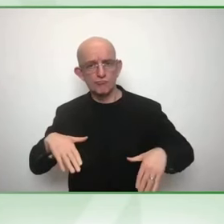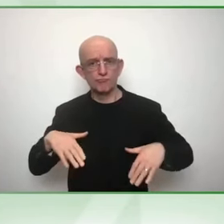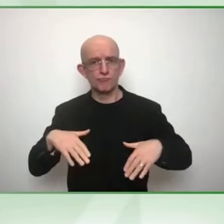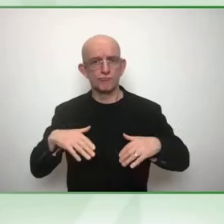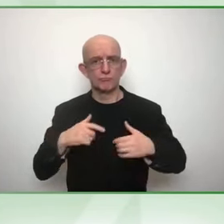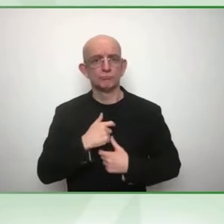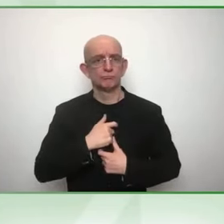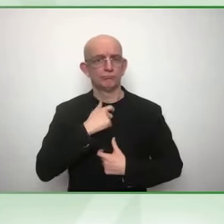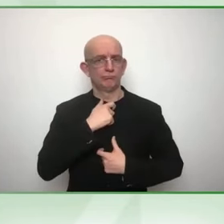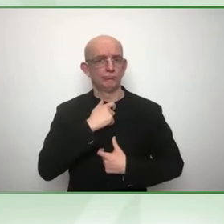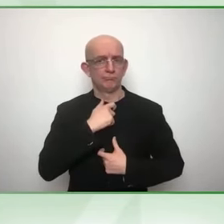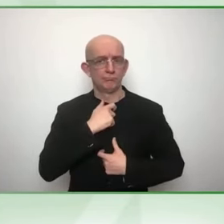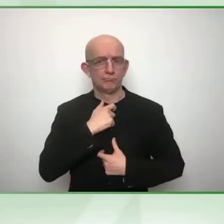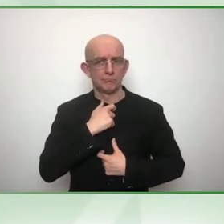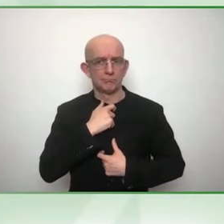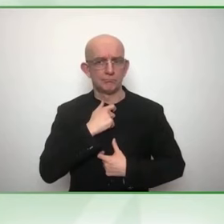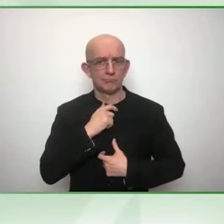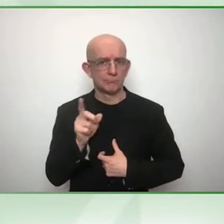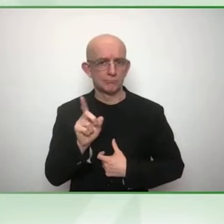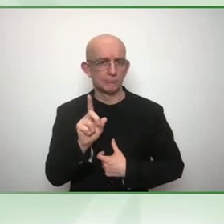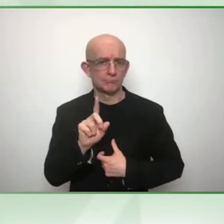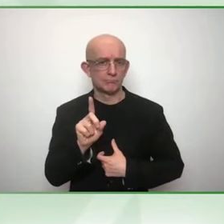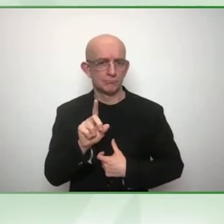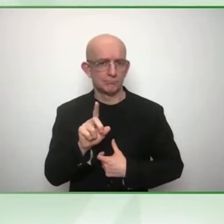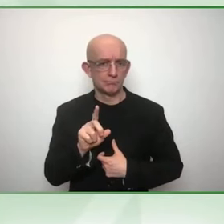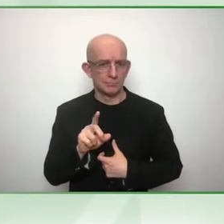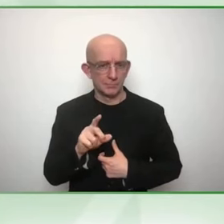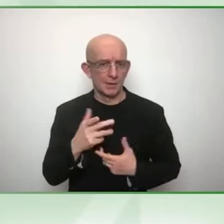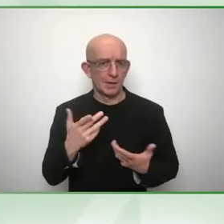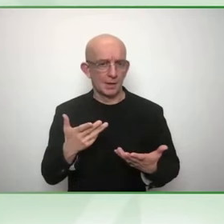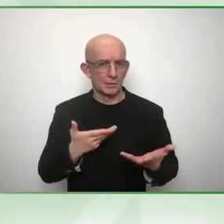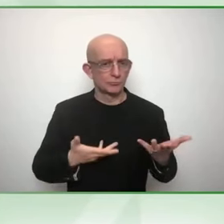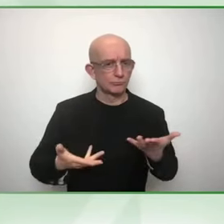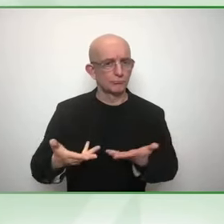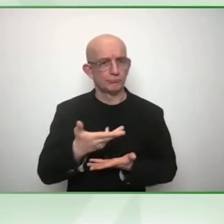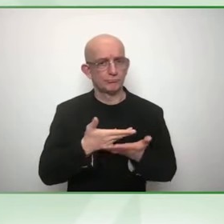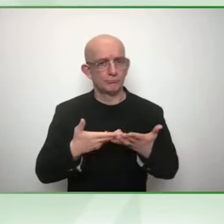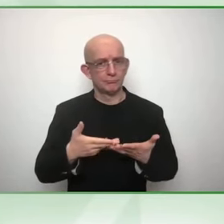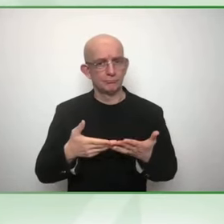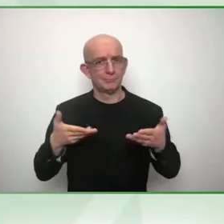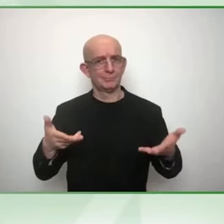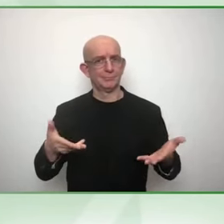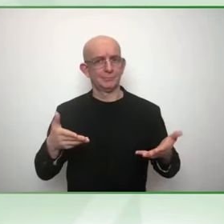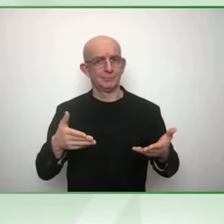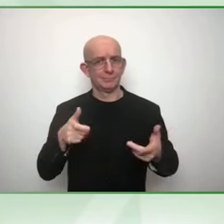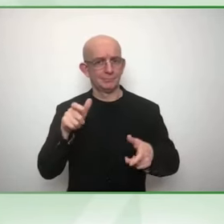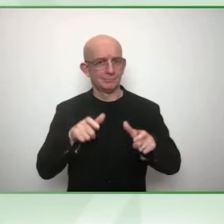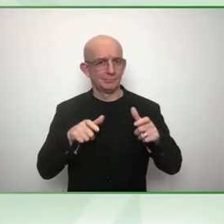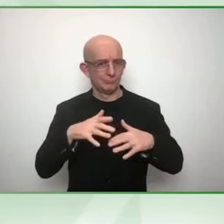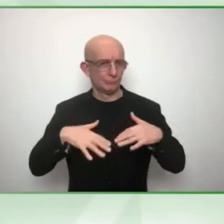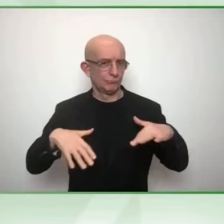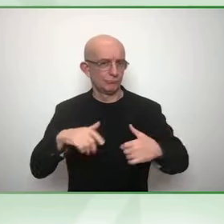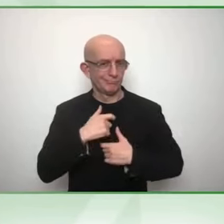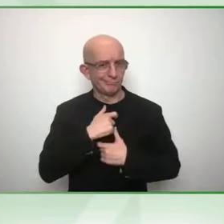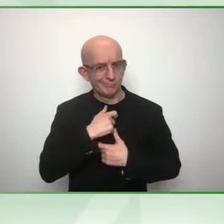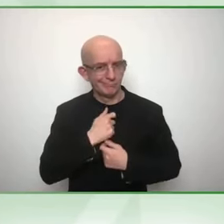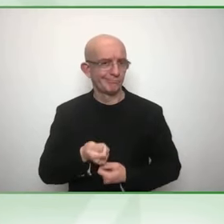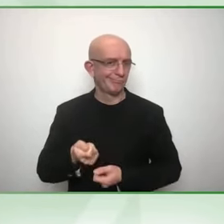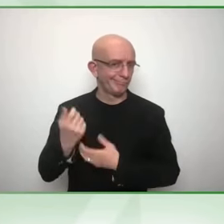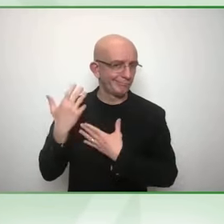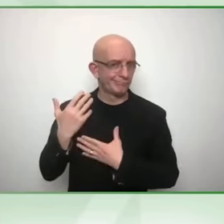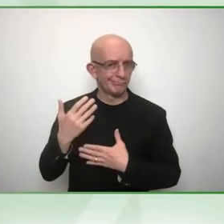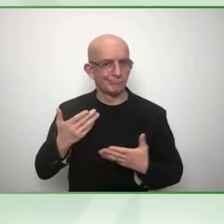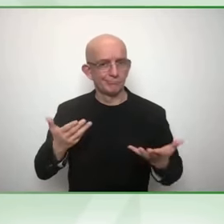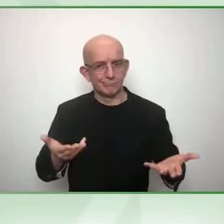foster a better understanding of the intersection between disability and the SDGs, while exploring the gaps and necessary